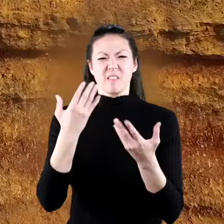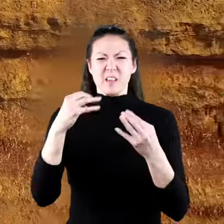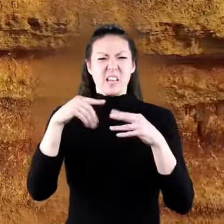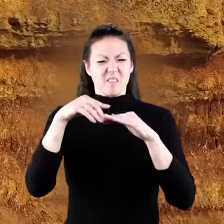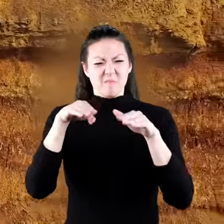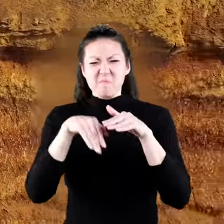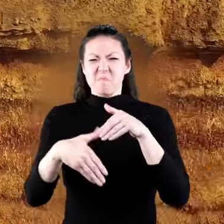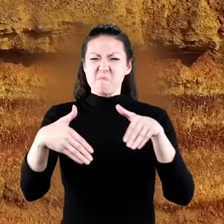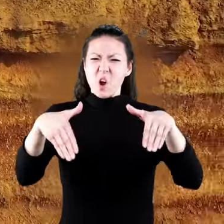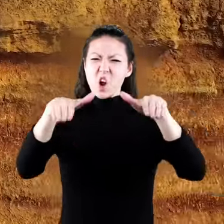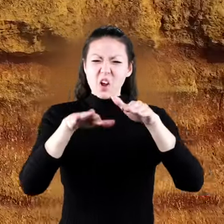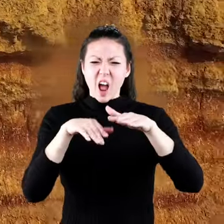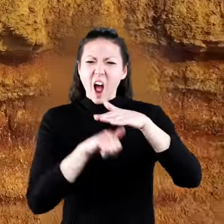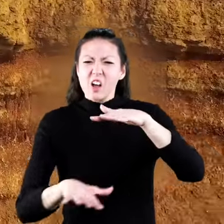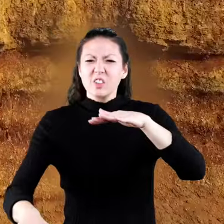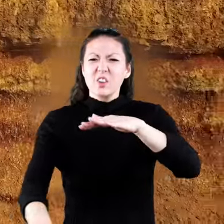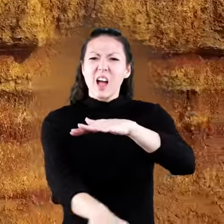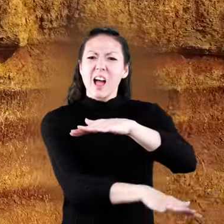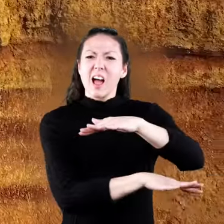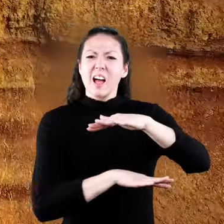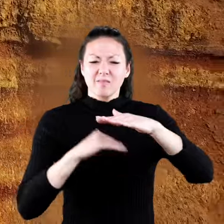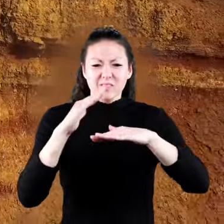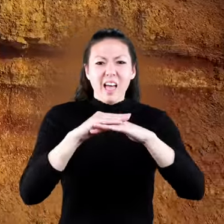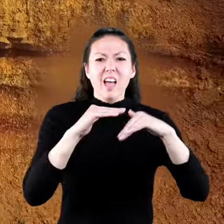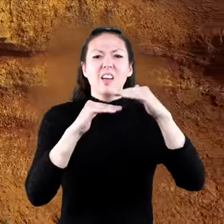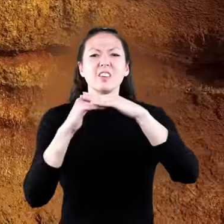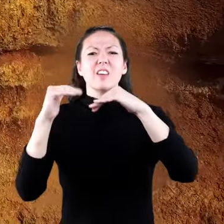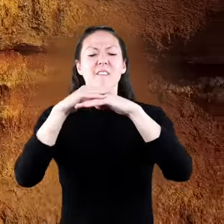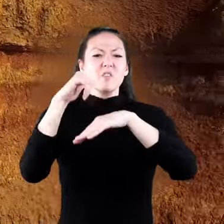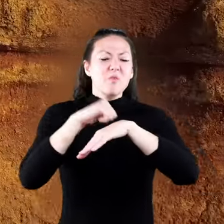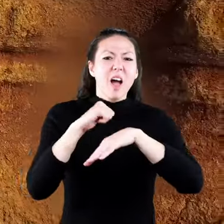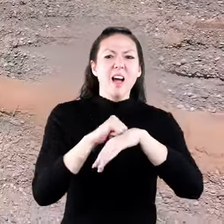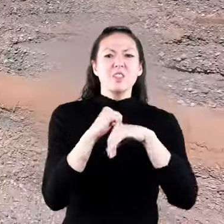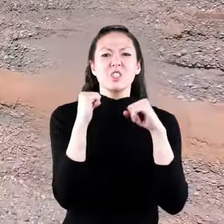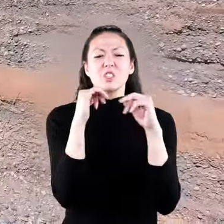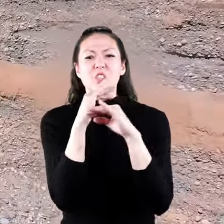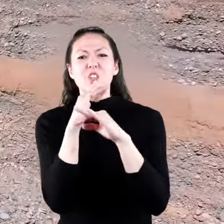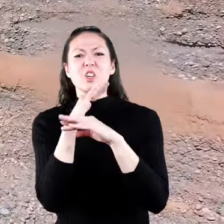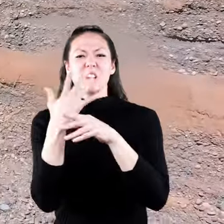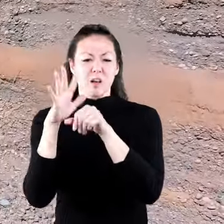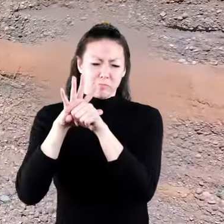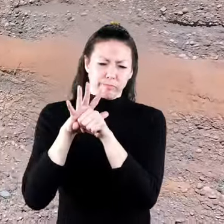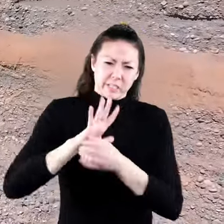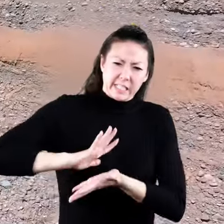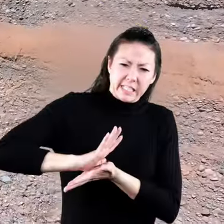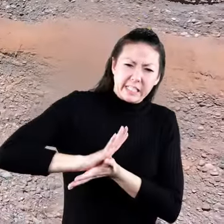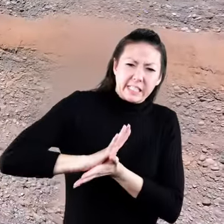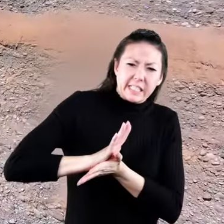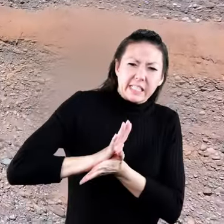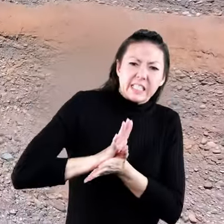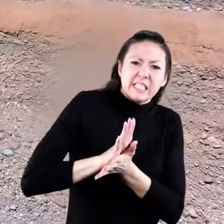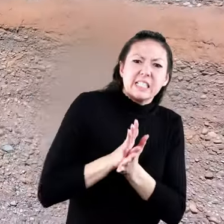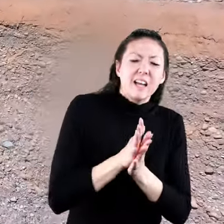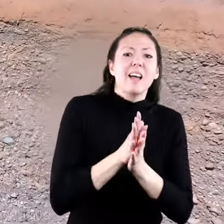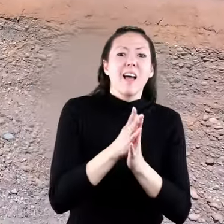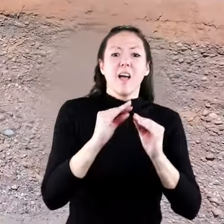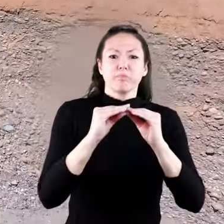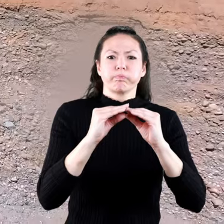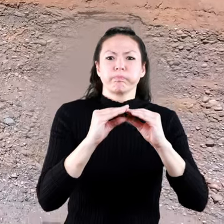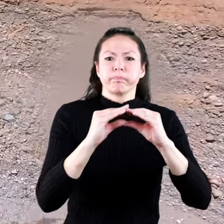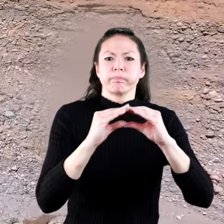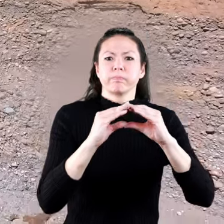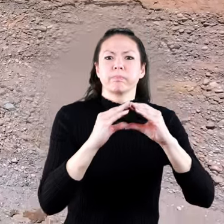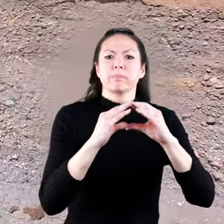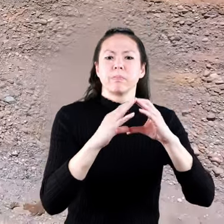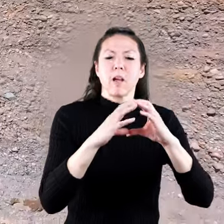they eventually got buried under layers of rock, soil, and dirt. And all that pressure from the earth on top